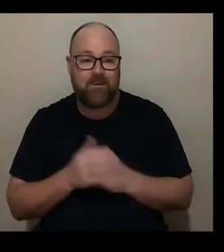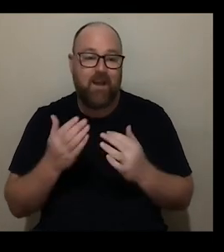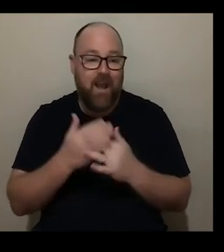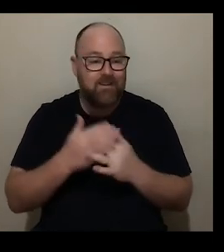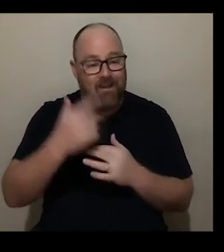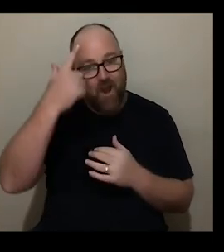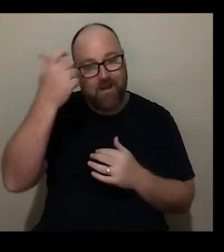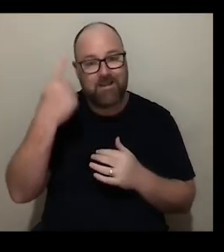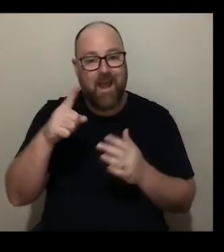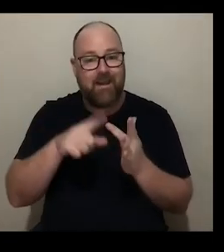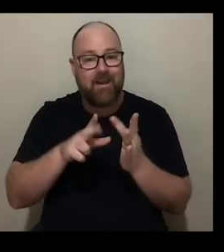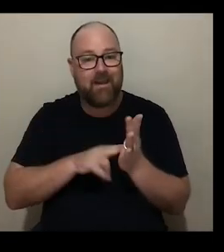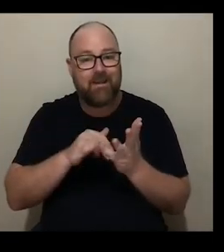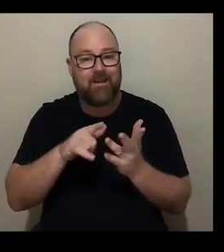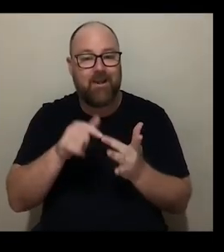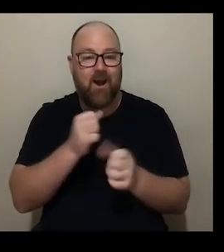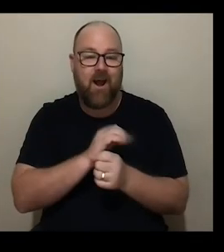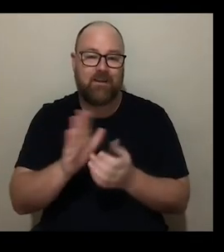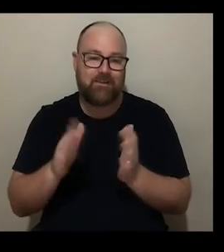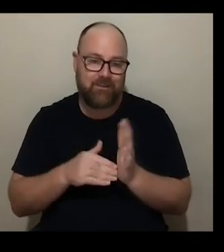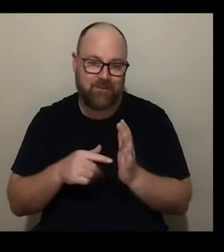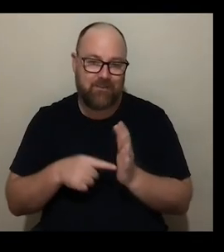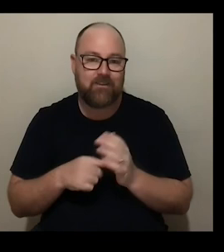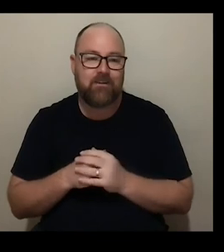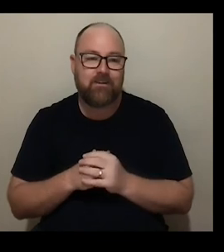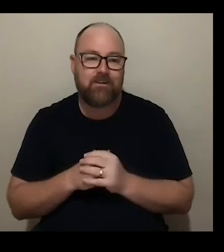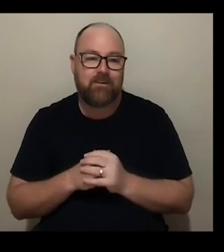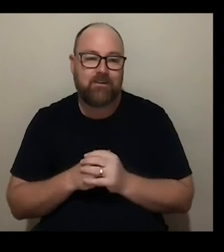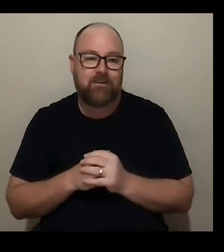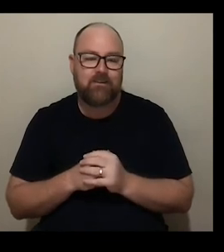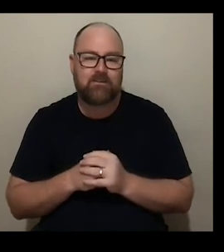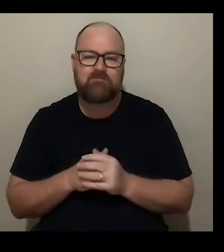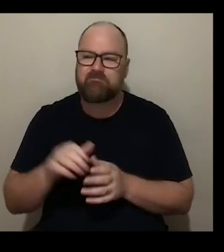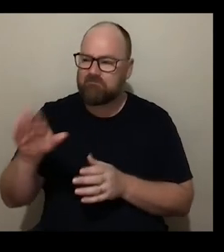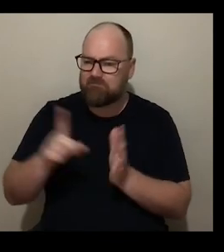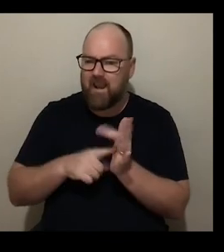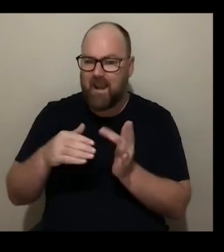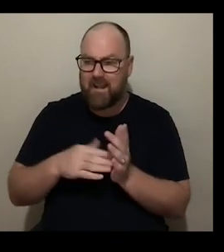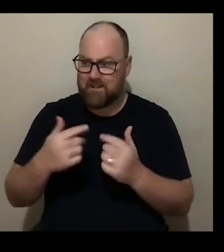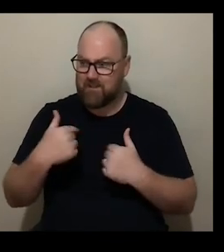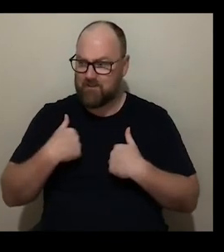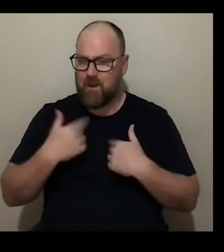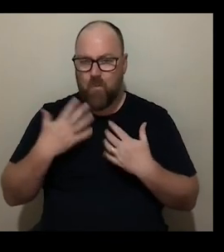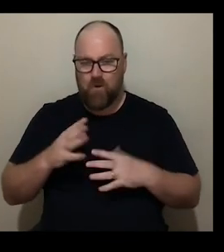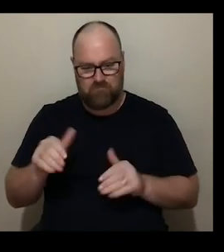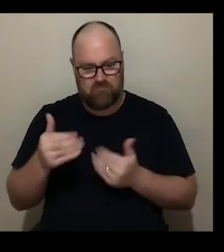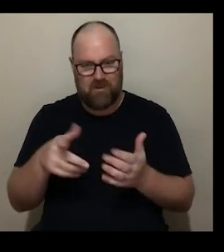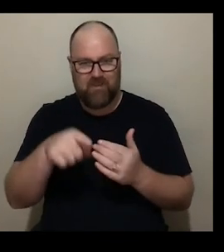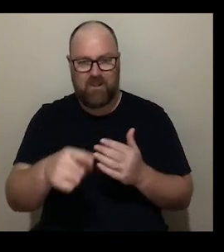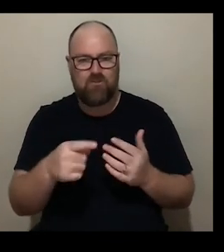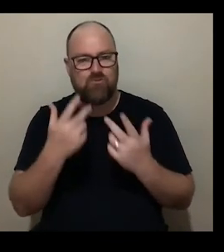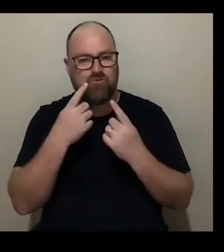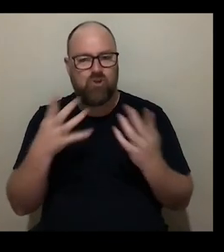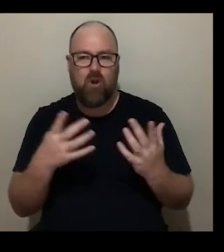ids and insight broadcasts liz the motivation for today was really to create an event to share with our